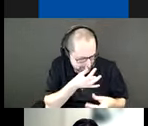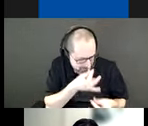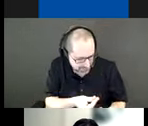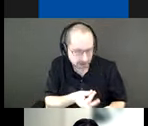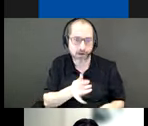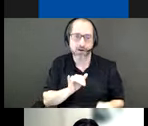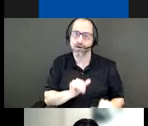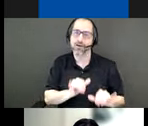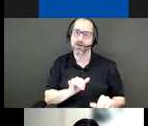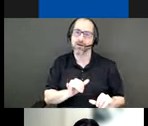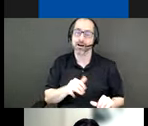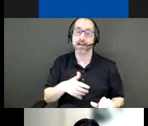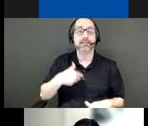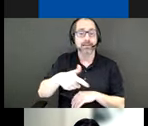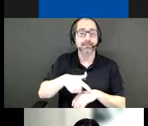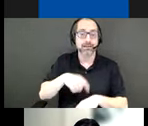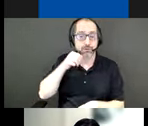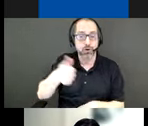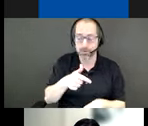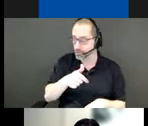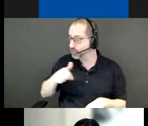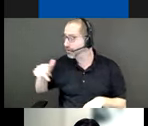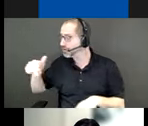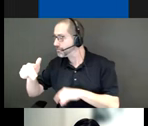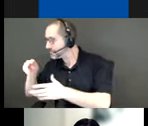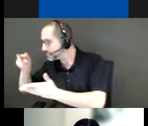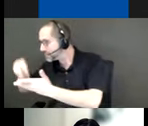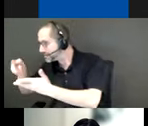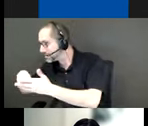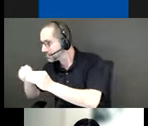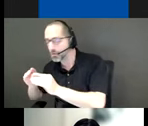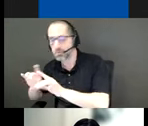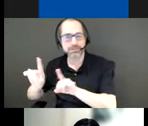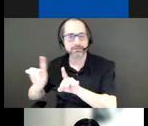route when they come back to pick up on a unique insight every time they pass through the space